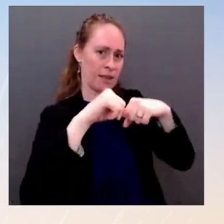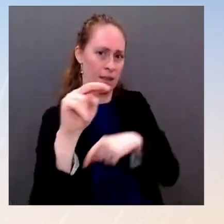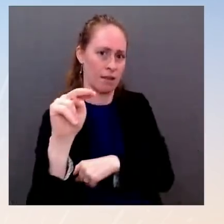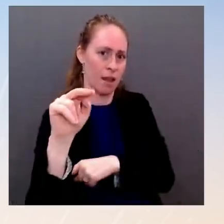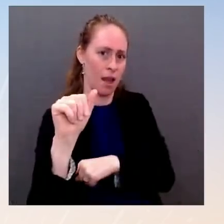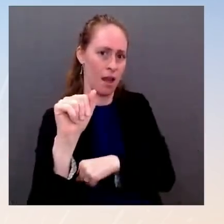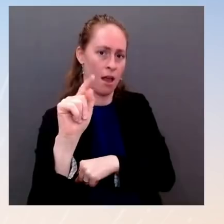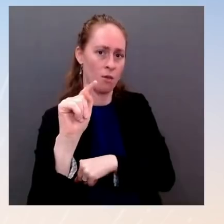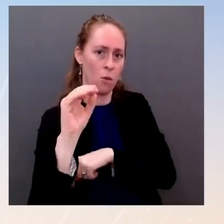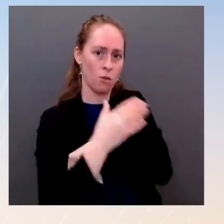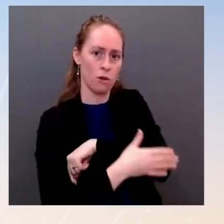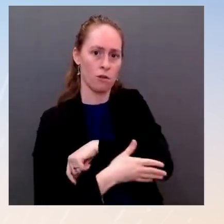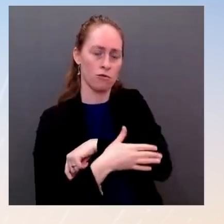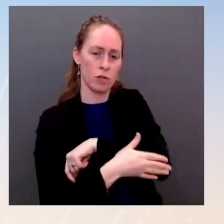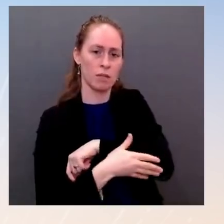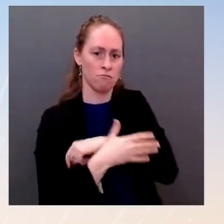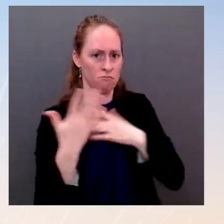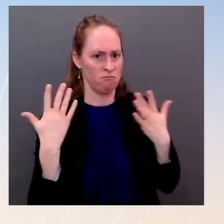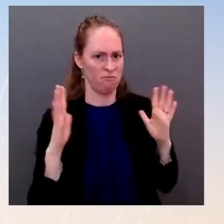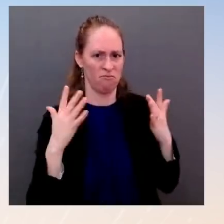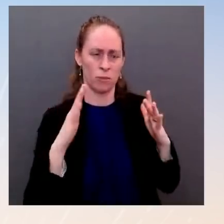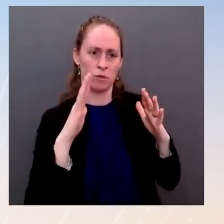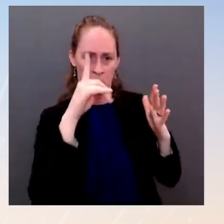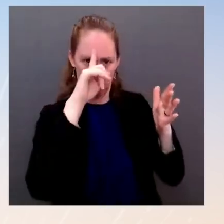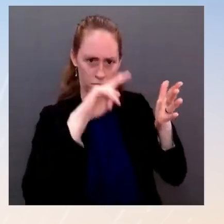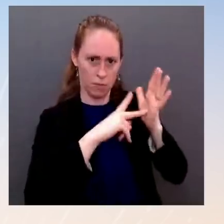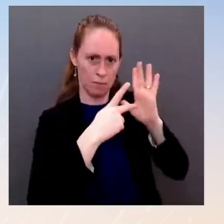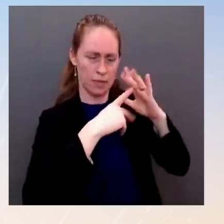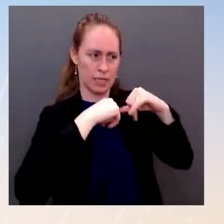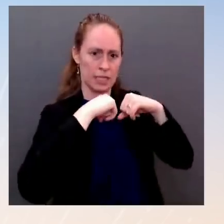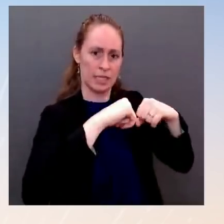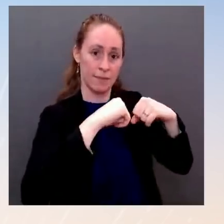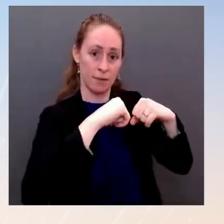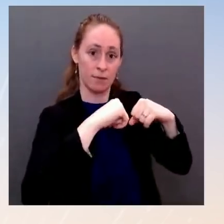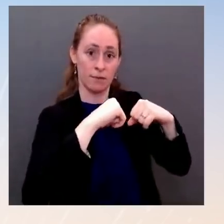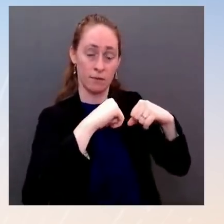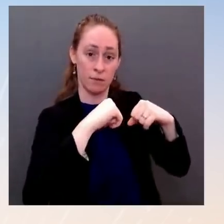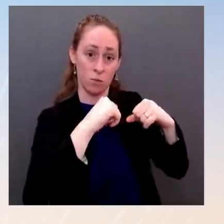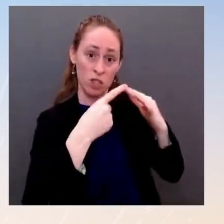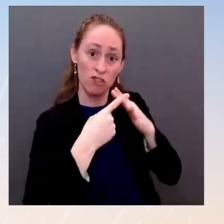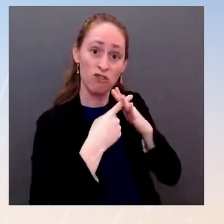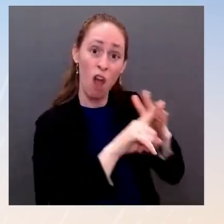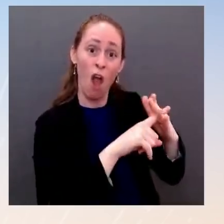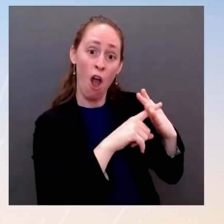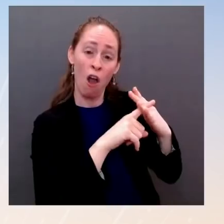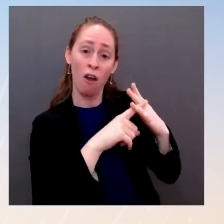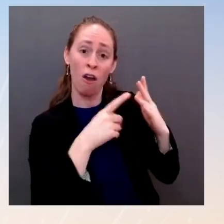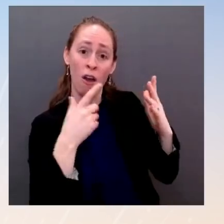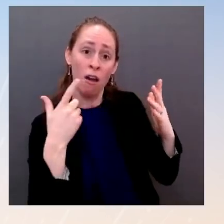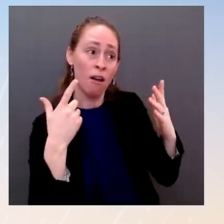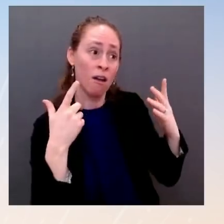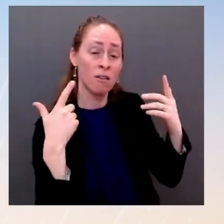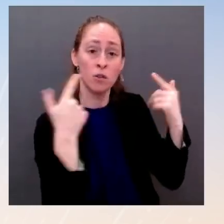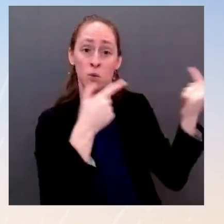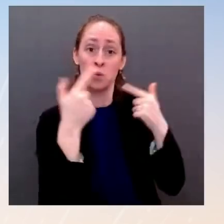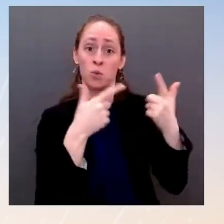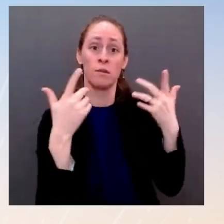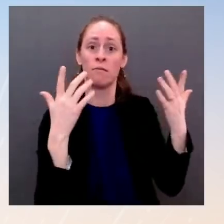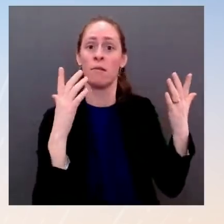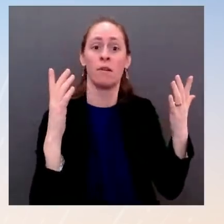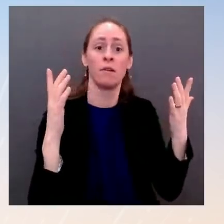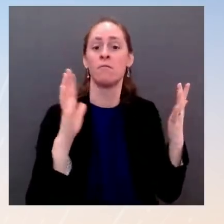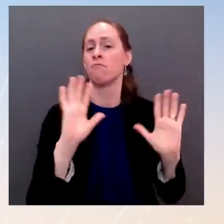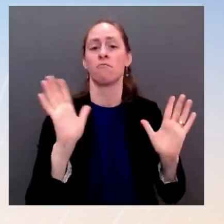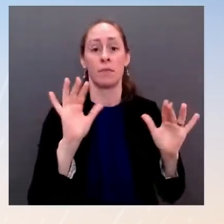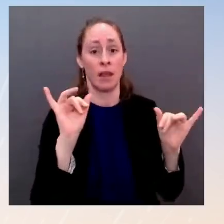non-escalatory. They are meant to reinforce, reassure, and deter aggression against NATO territory. In